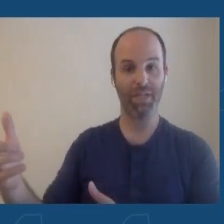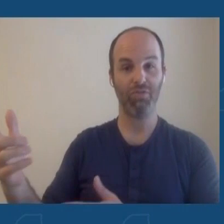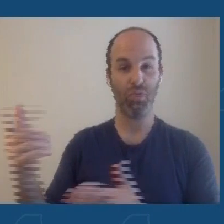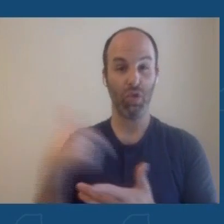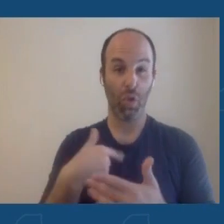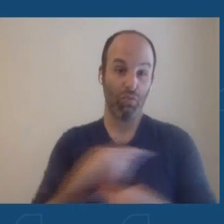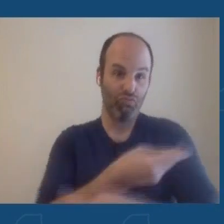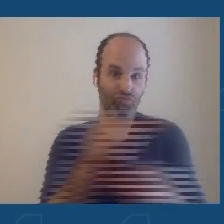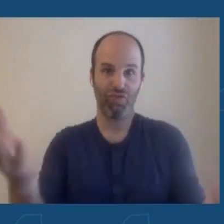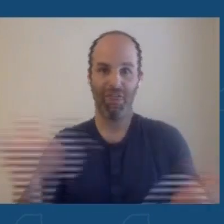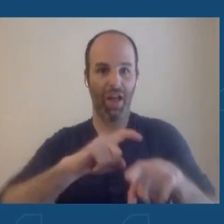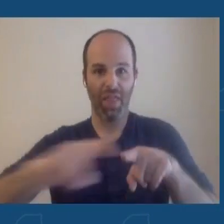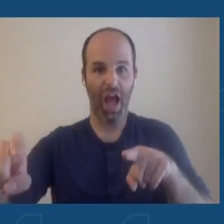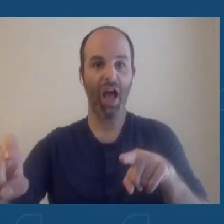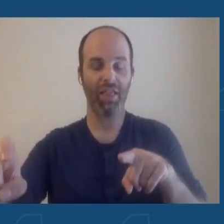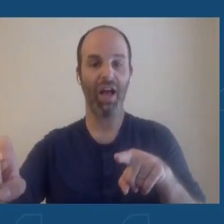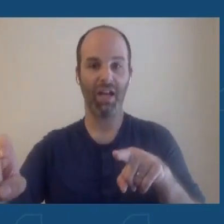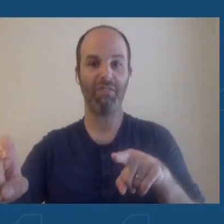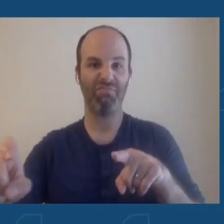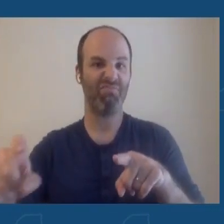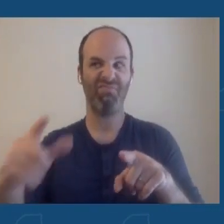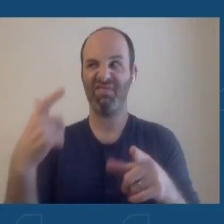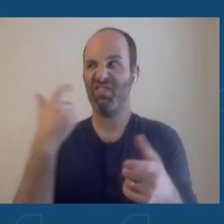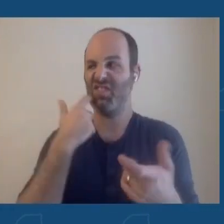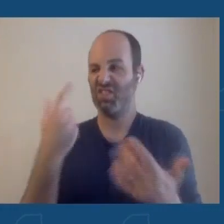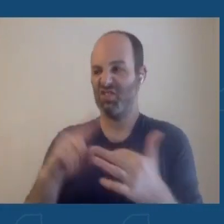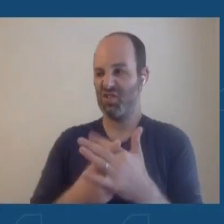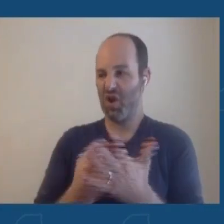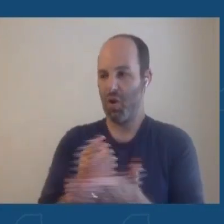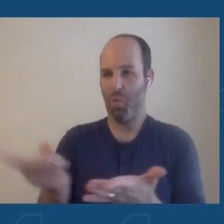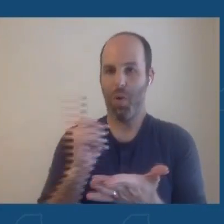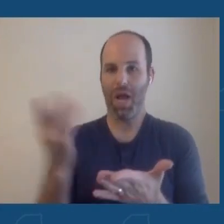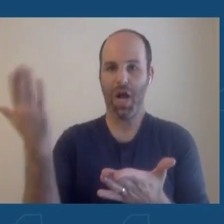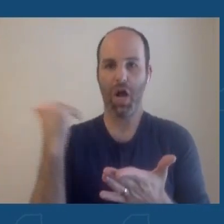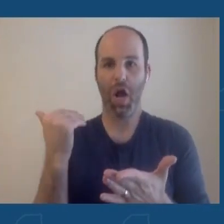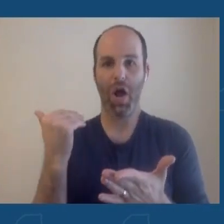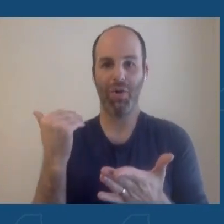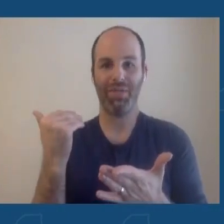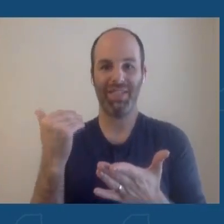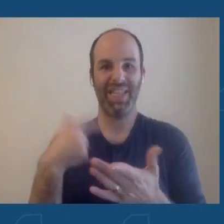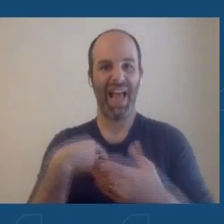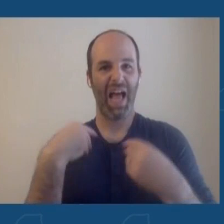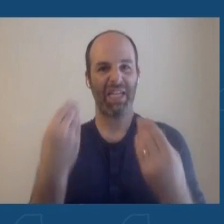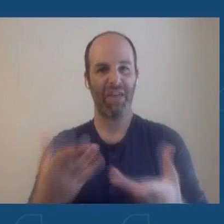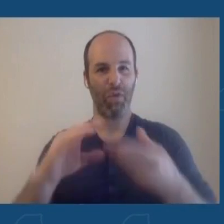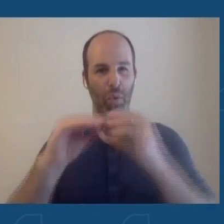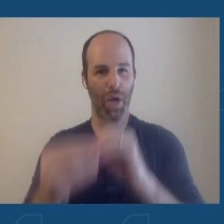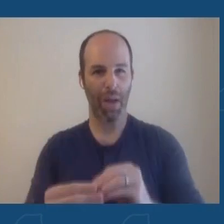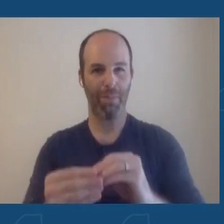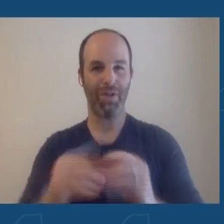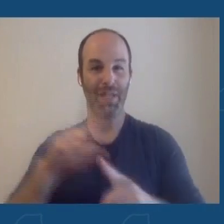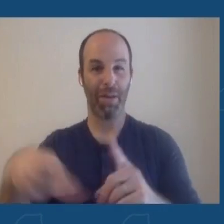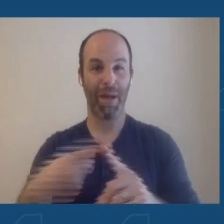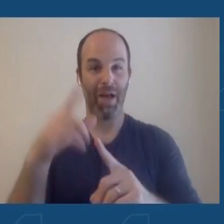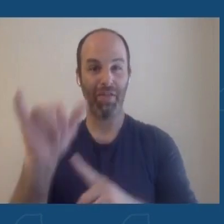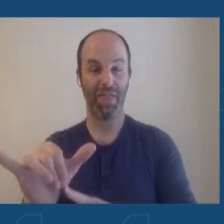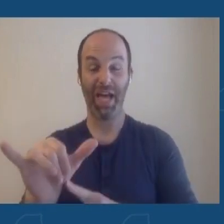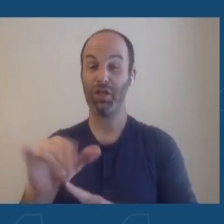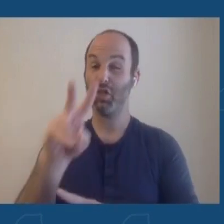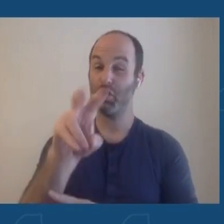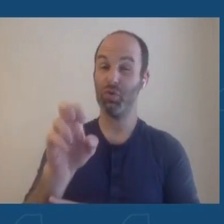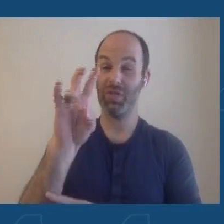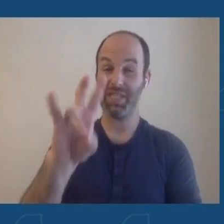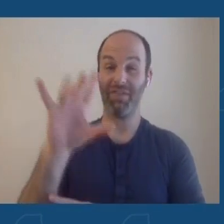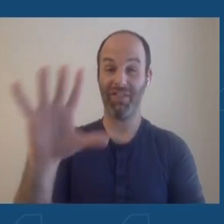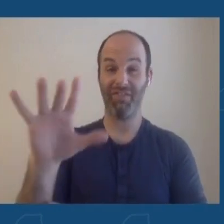we just literally launched about a week ago. Just wanted to give you some numbers from our one-week-old hotline to call for treatments. We've had 275